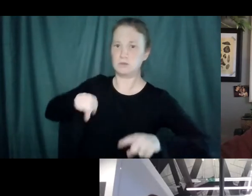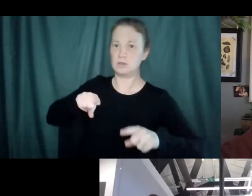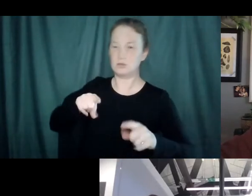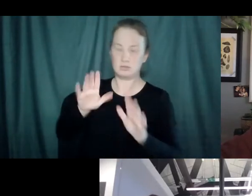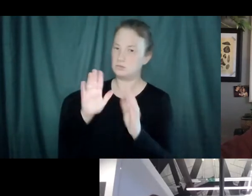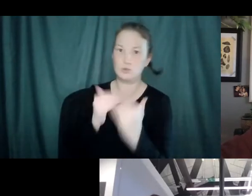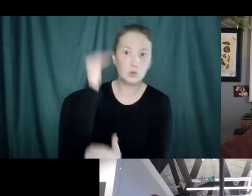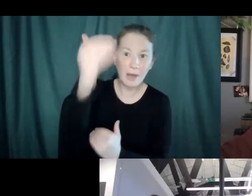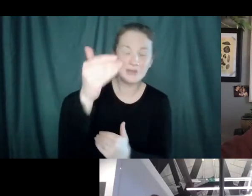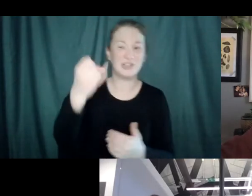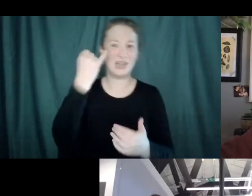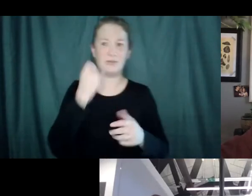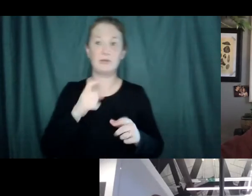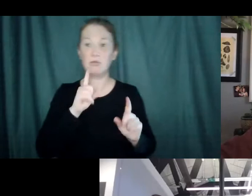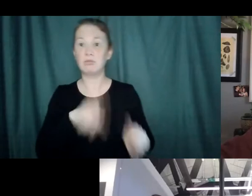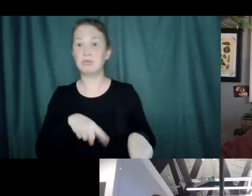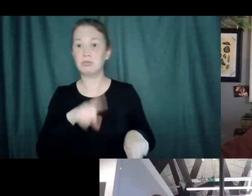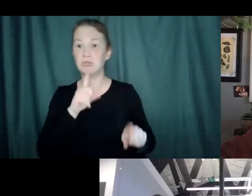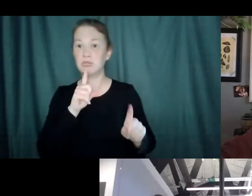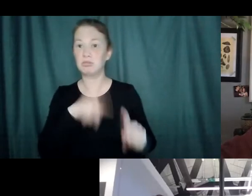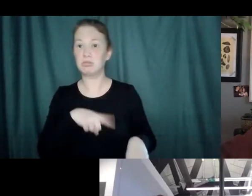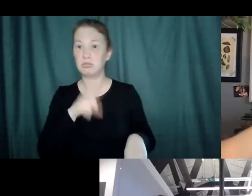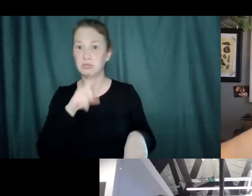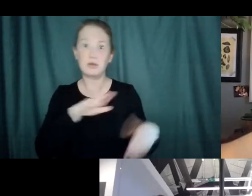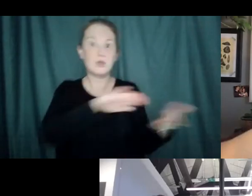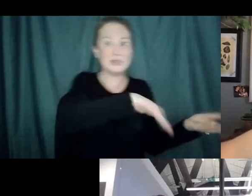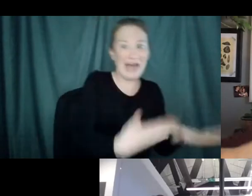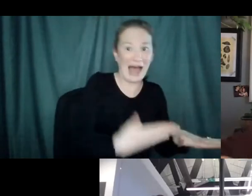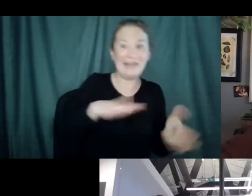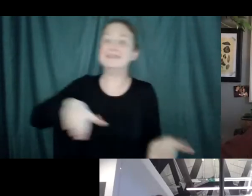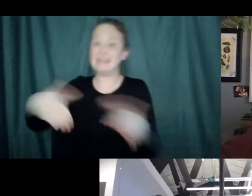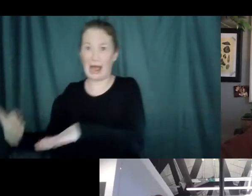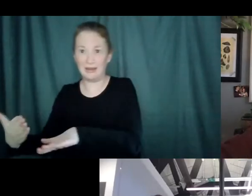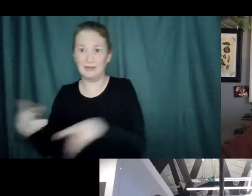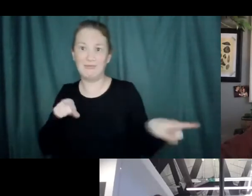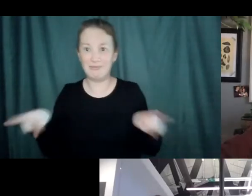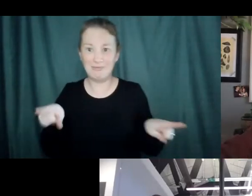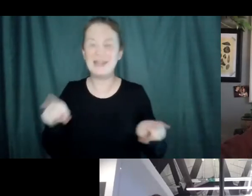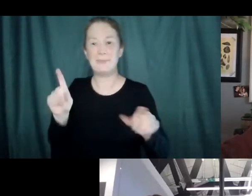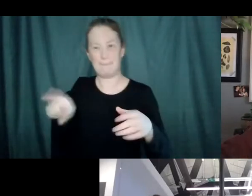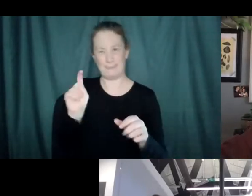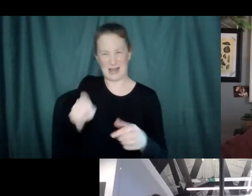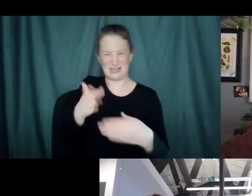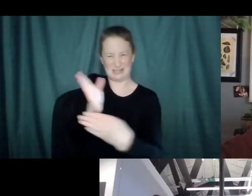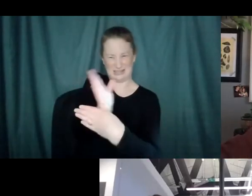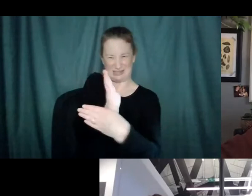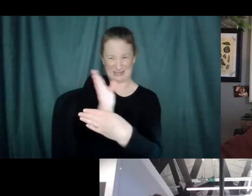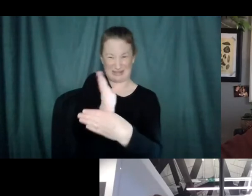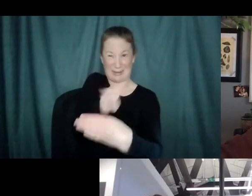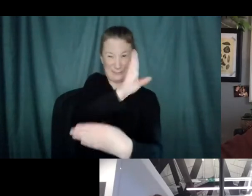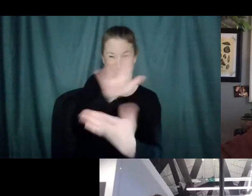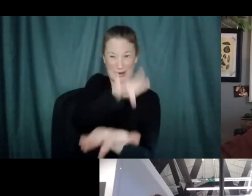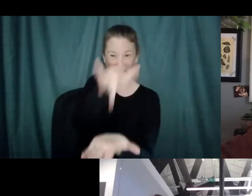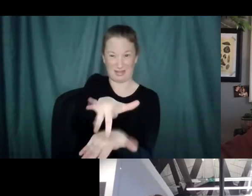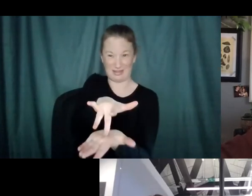die. Very fine line. Very fine line. Immunology is truly a place for nuance because it's just, it's just not,